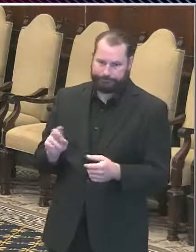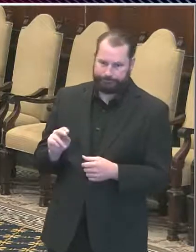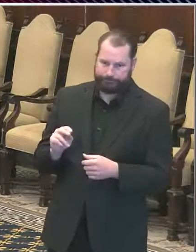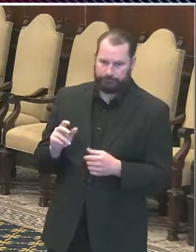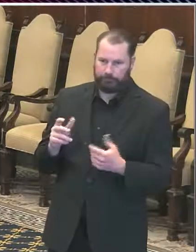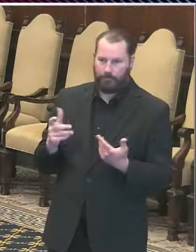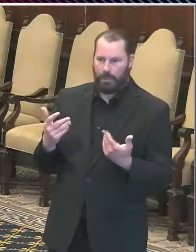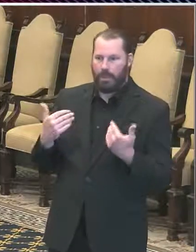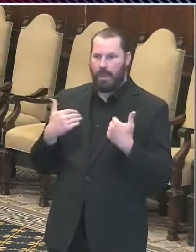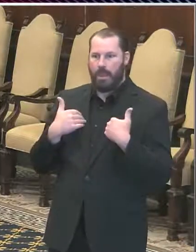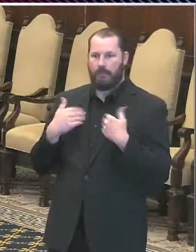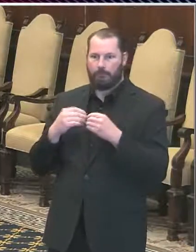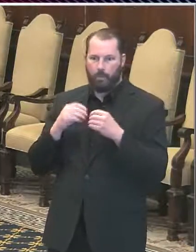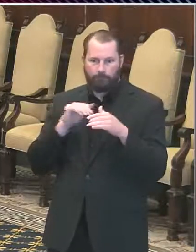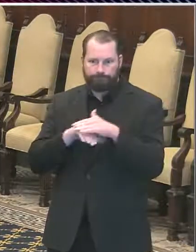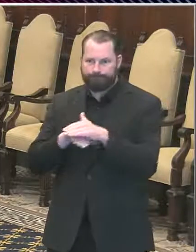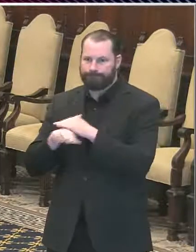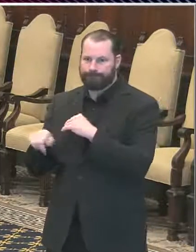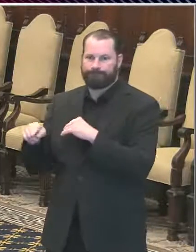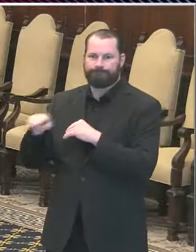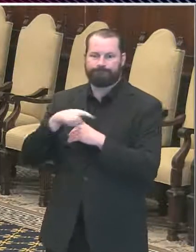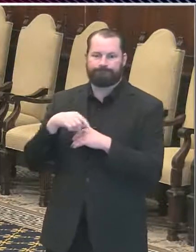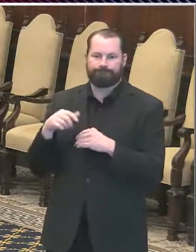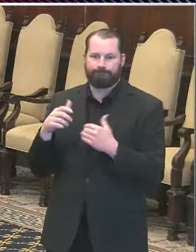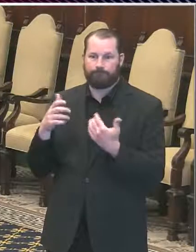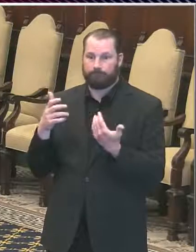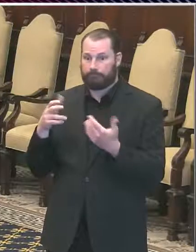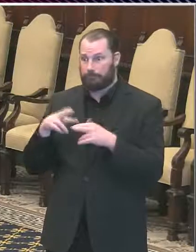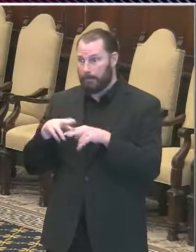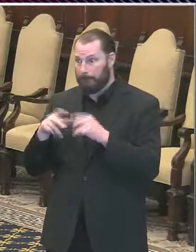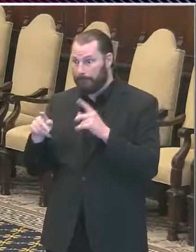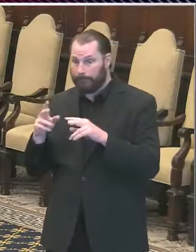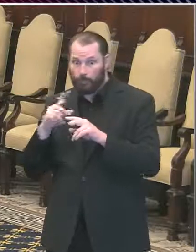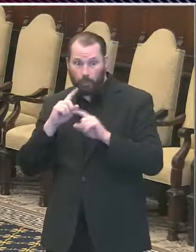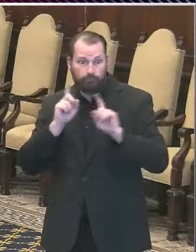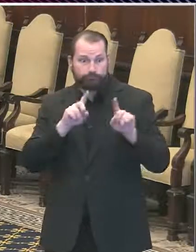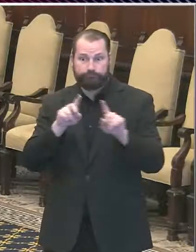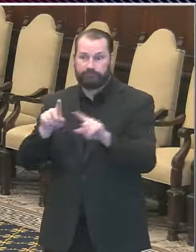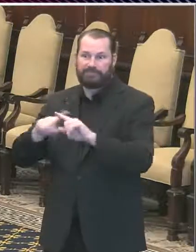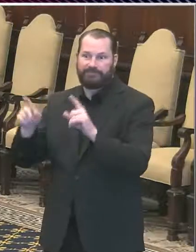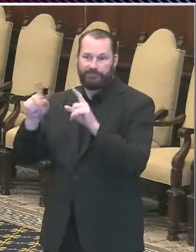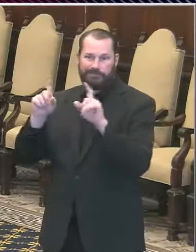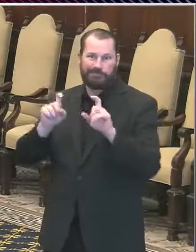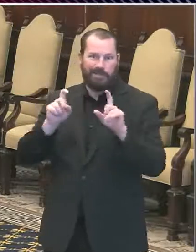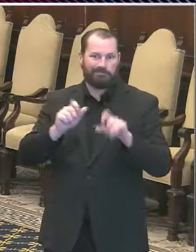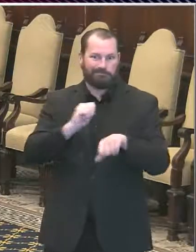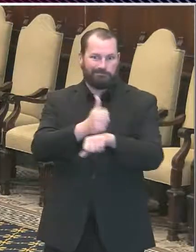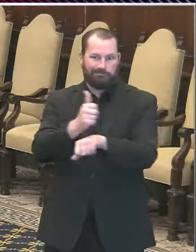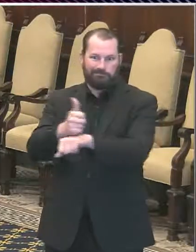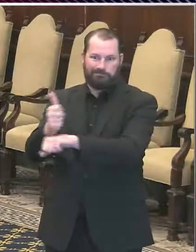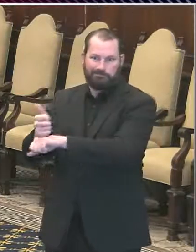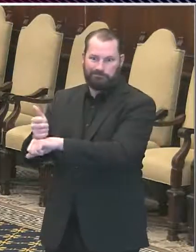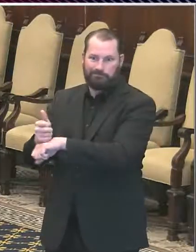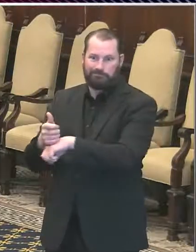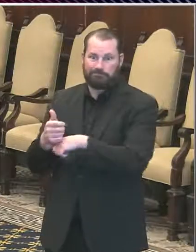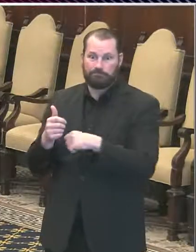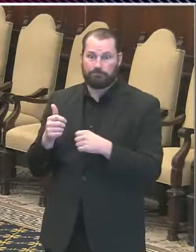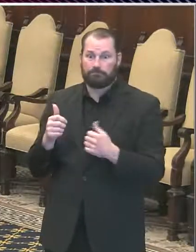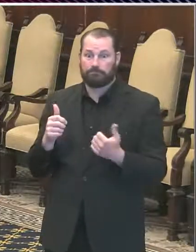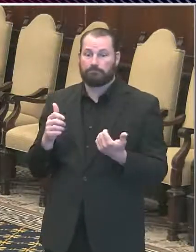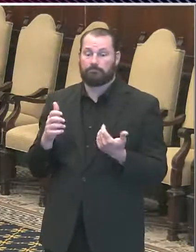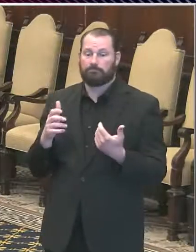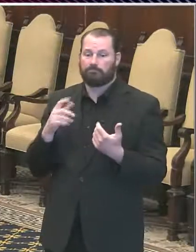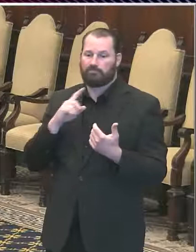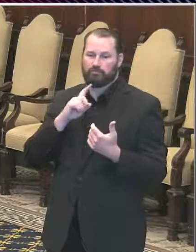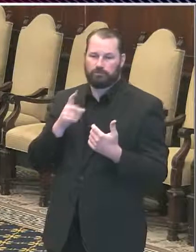come to our test sites. Right now, our test sites are seeing maybe somewhat lower volume for each site. So we can definitely increase from here.